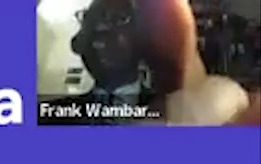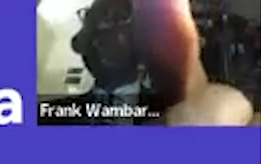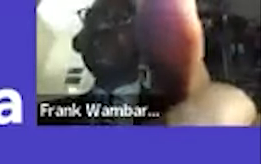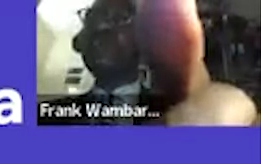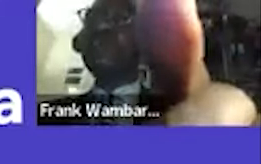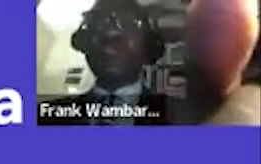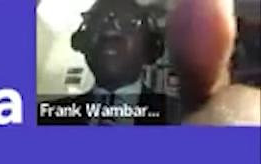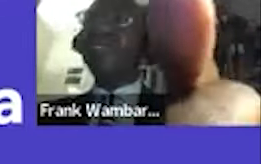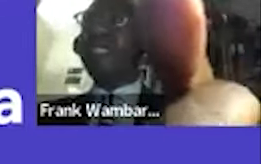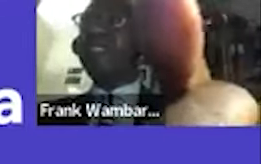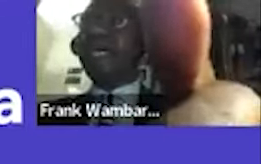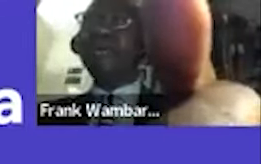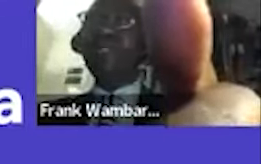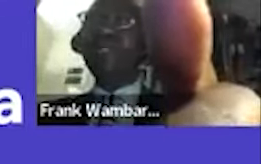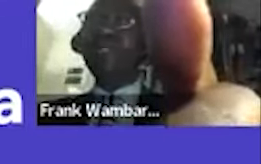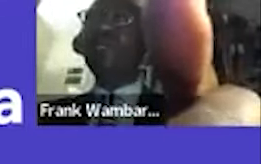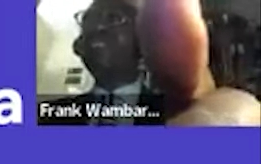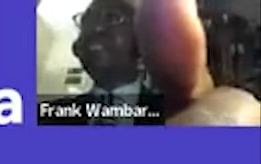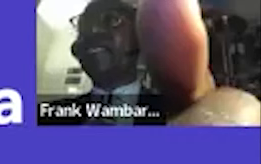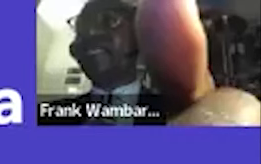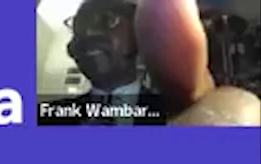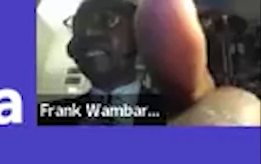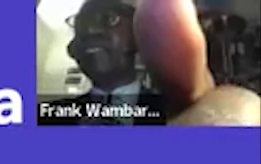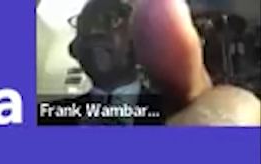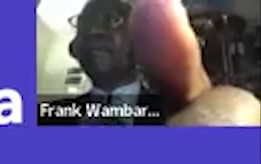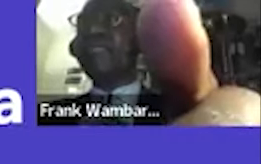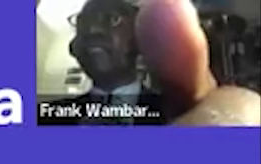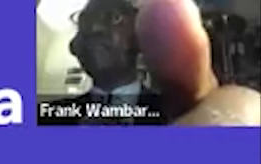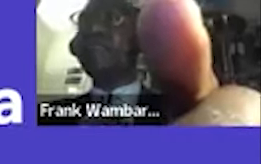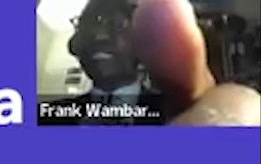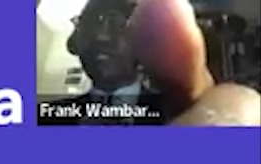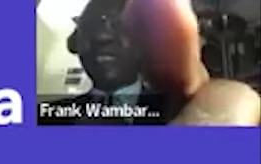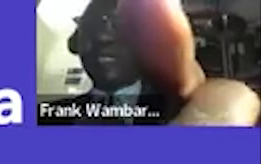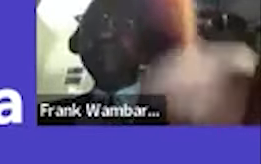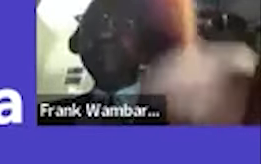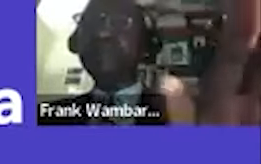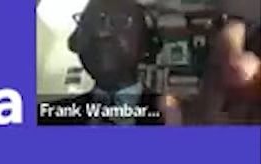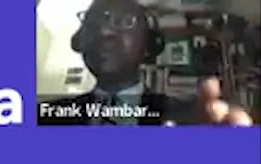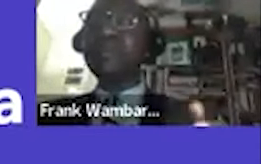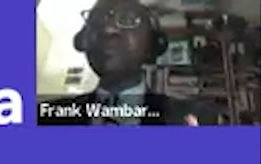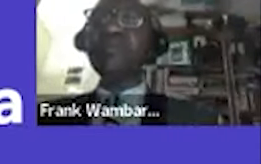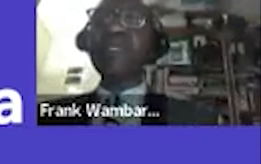let me show you this job so that um you don't say that i'm saying about something which is not there